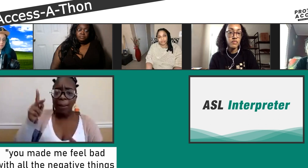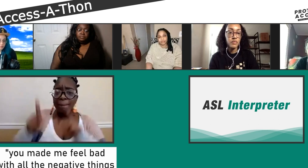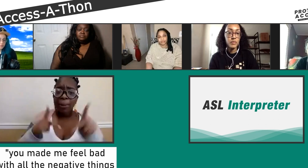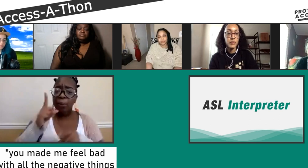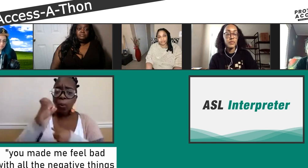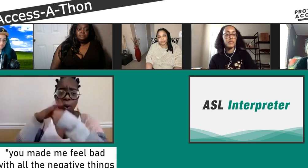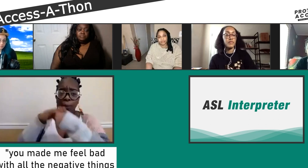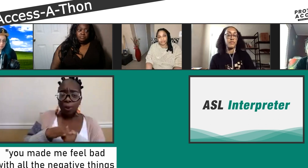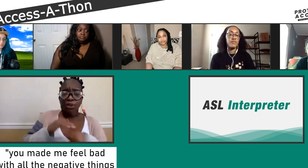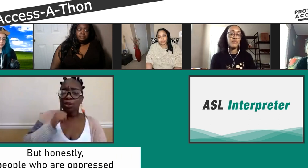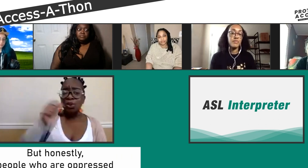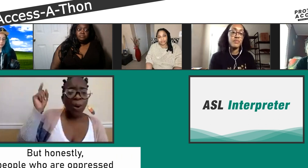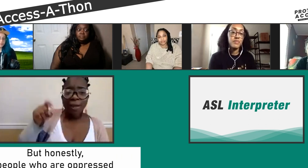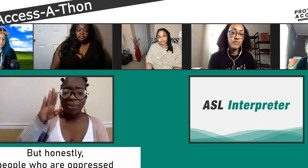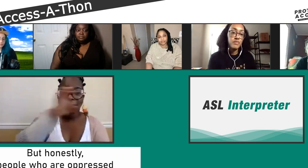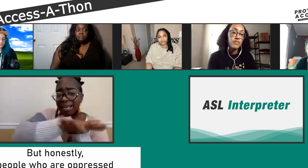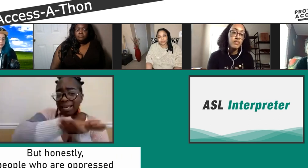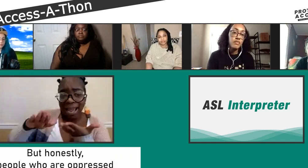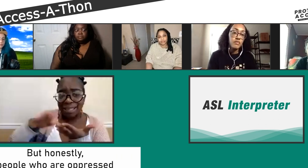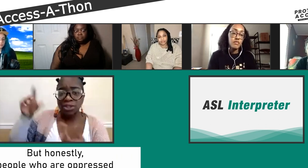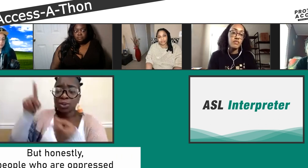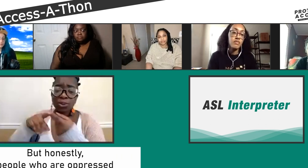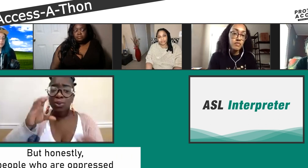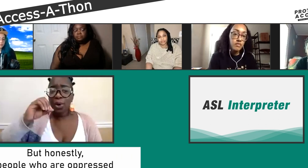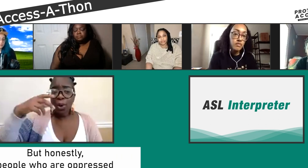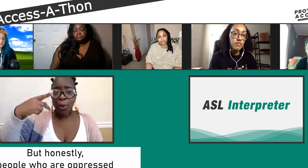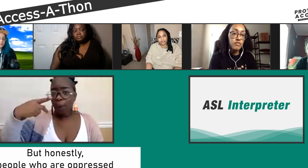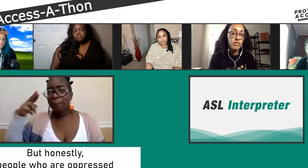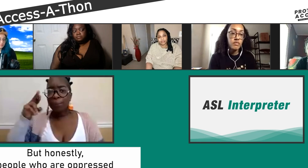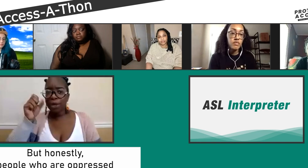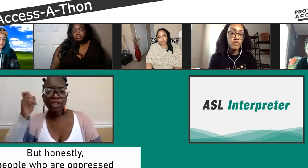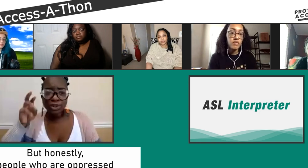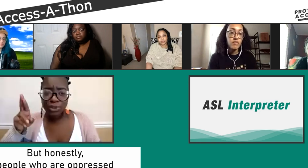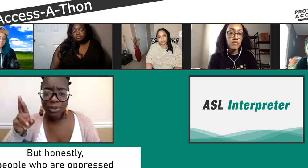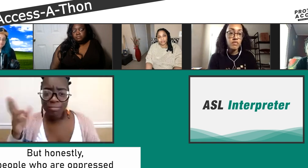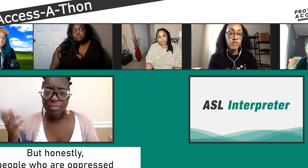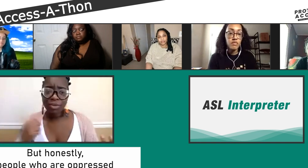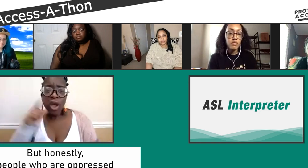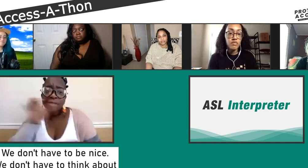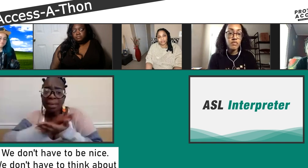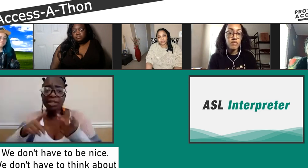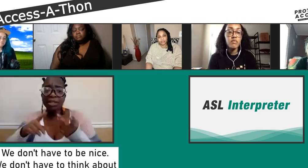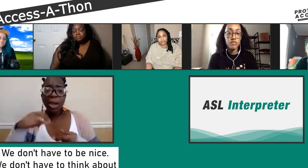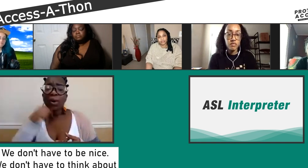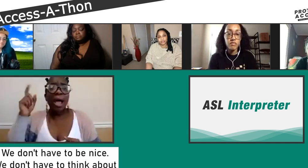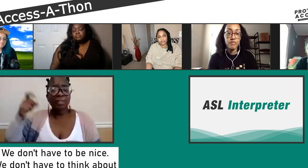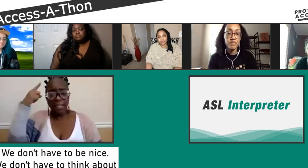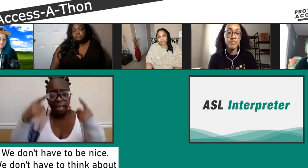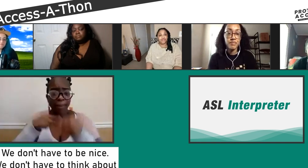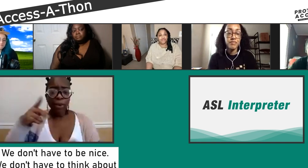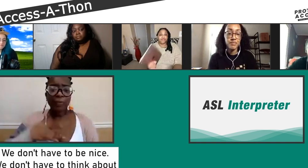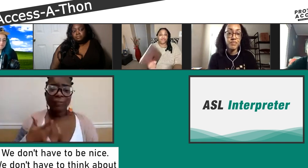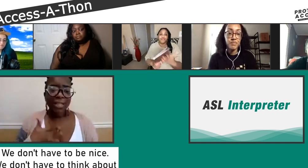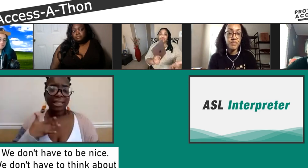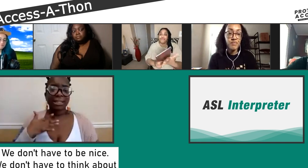You're being negative about the situation. But honestly, people, people who are oppressed do not need to be nice to the oppressor. They don't